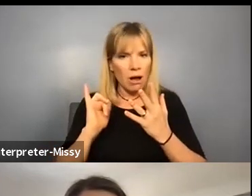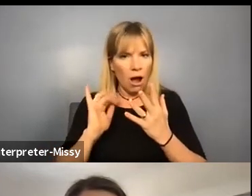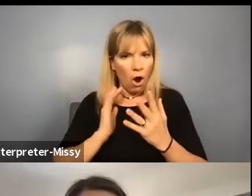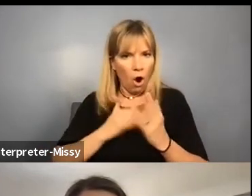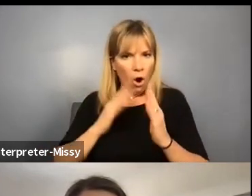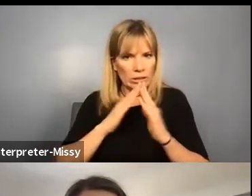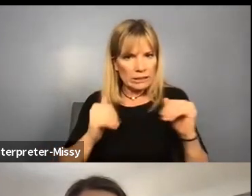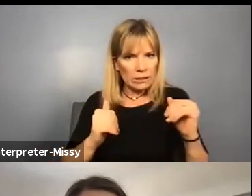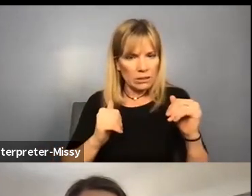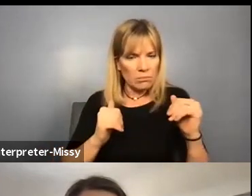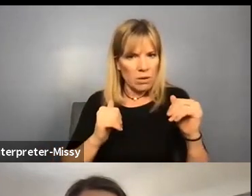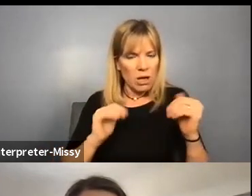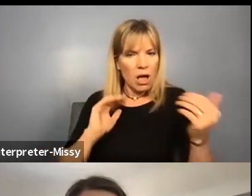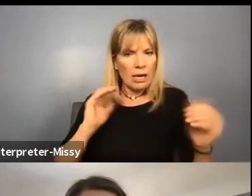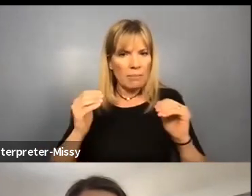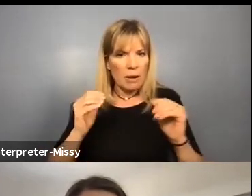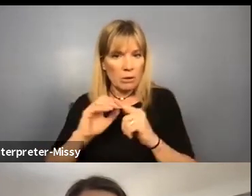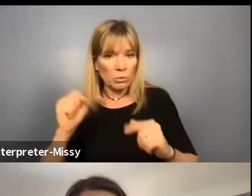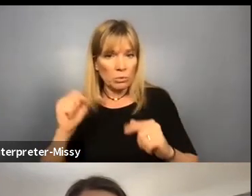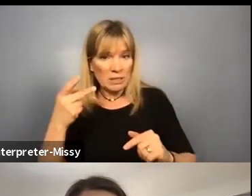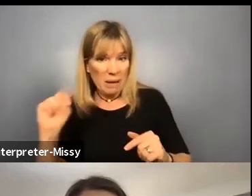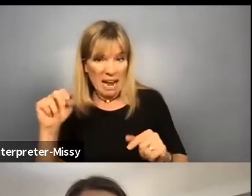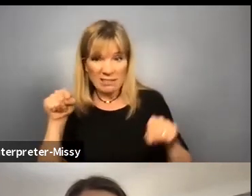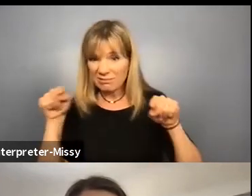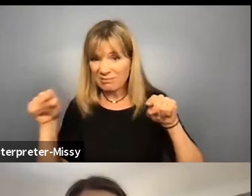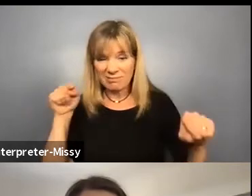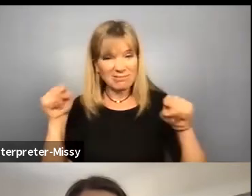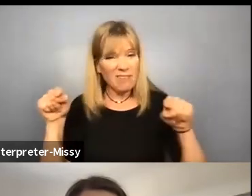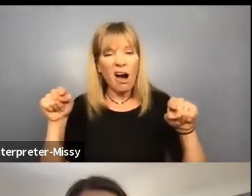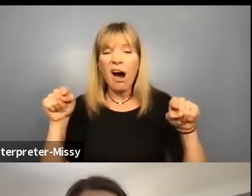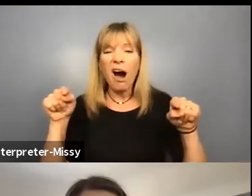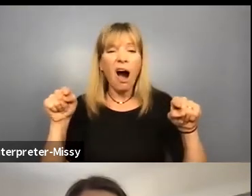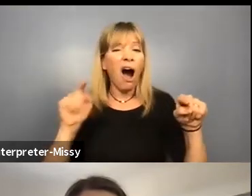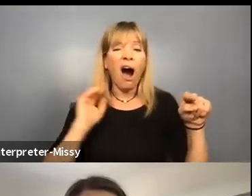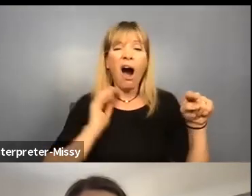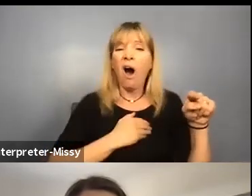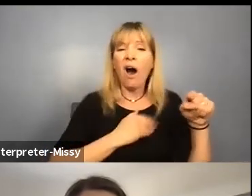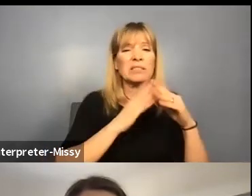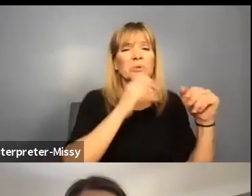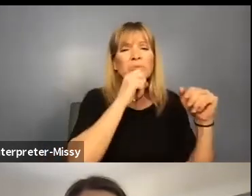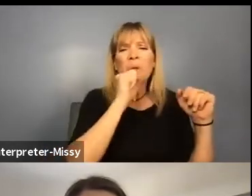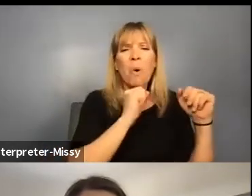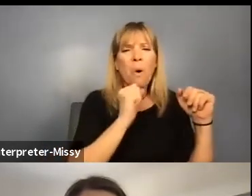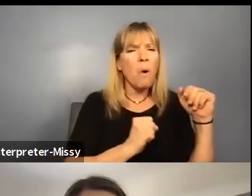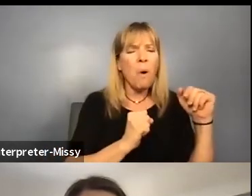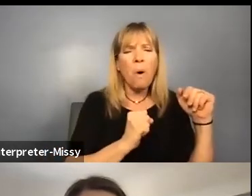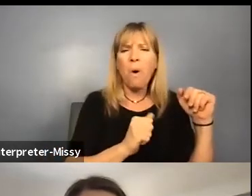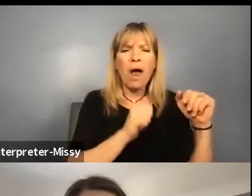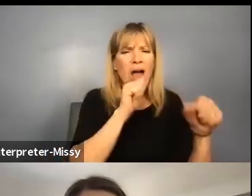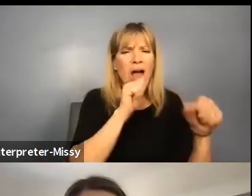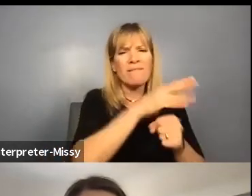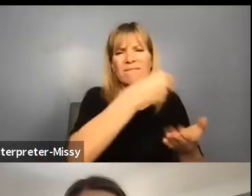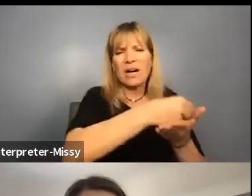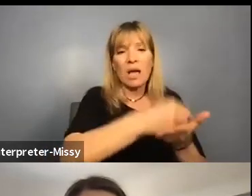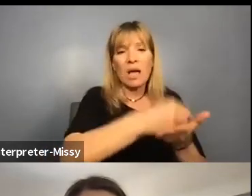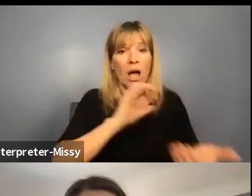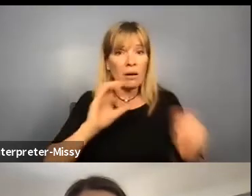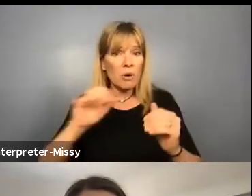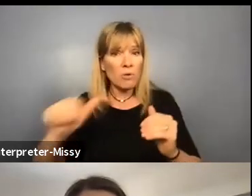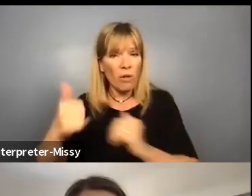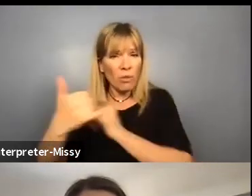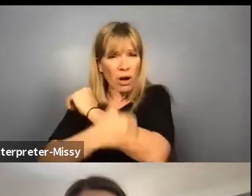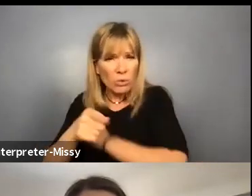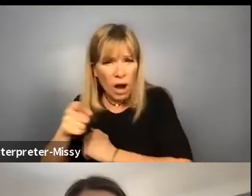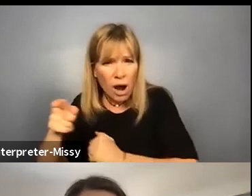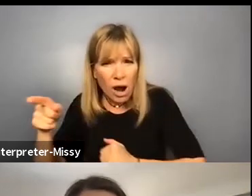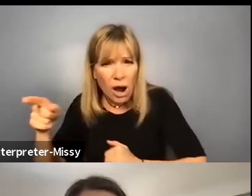system compared to Spain is so outdated and underfunded compared to what other countries